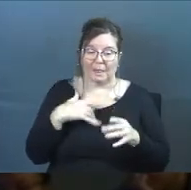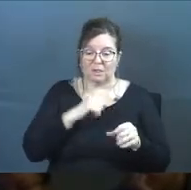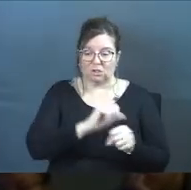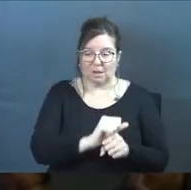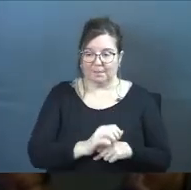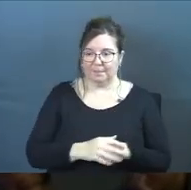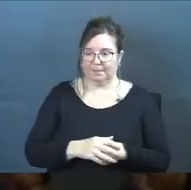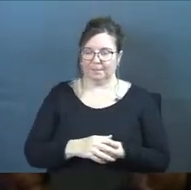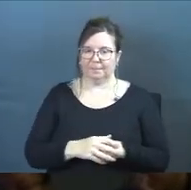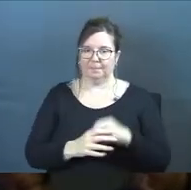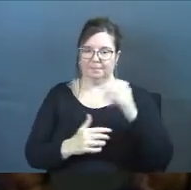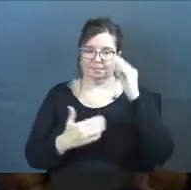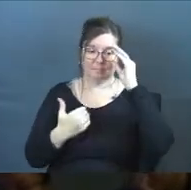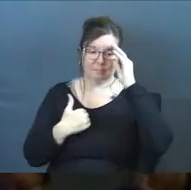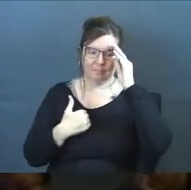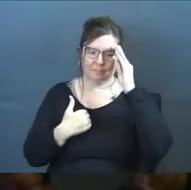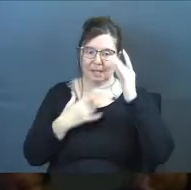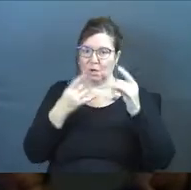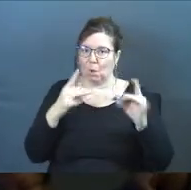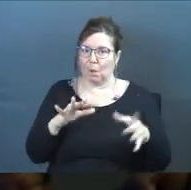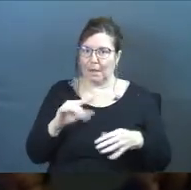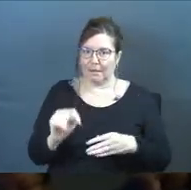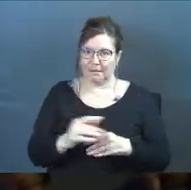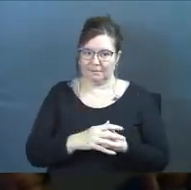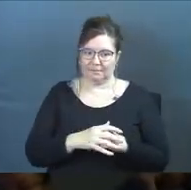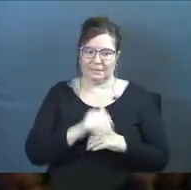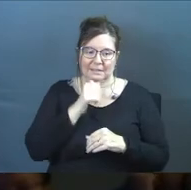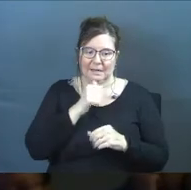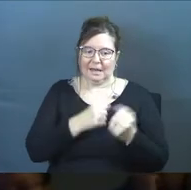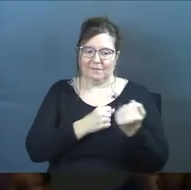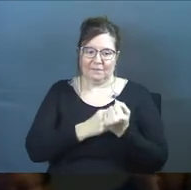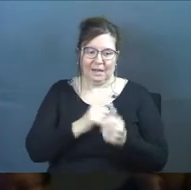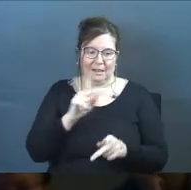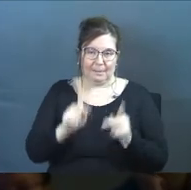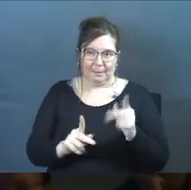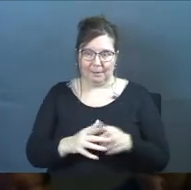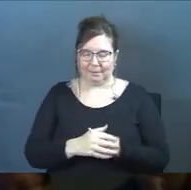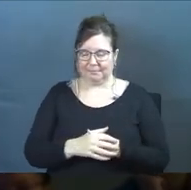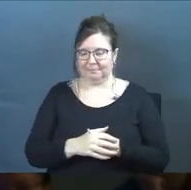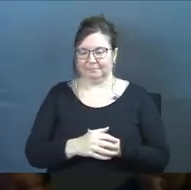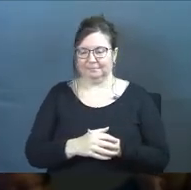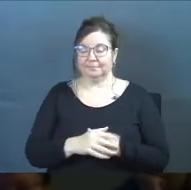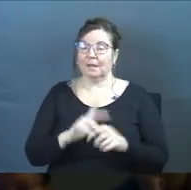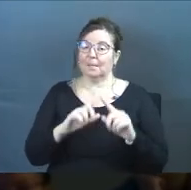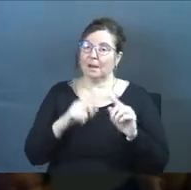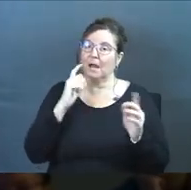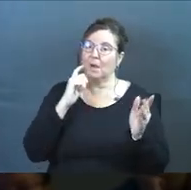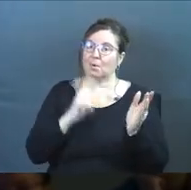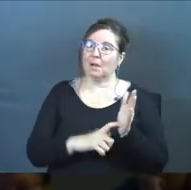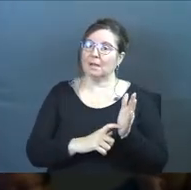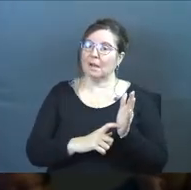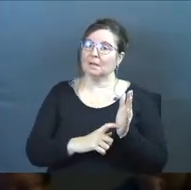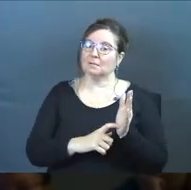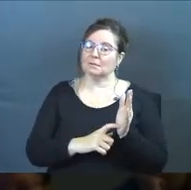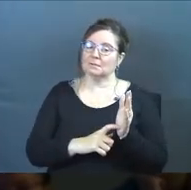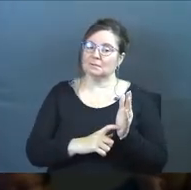this job. I don't like it. Not a fan of the people. But I recognize